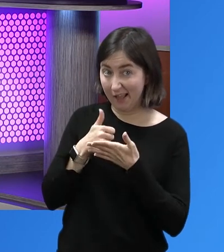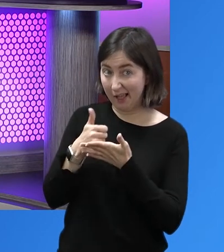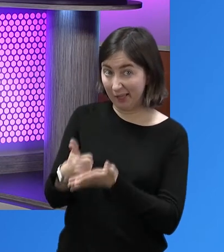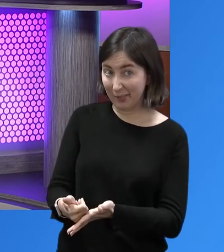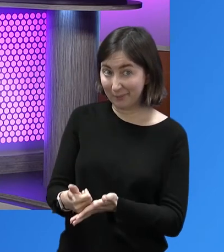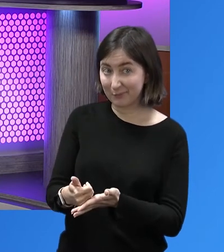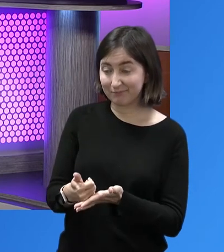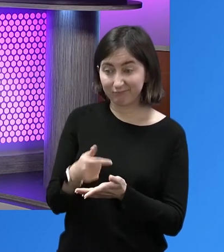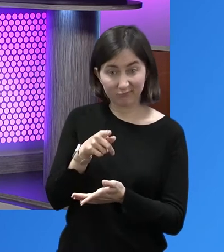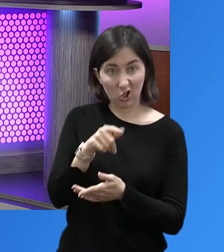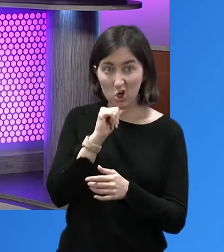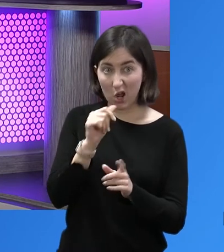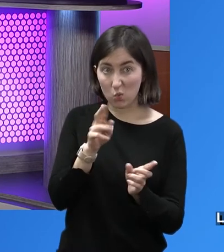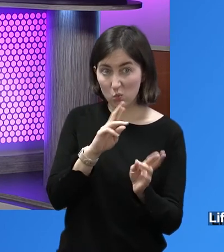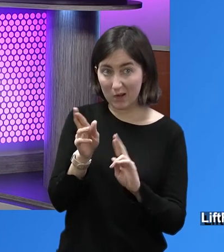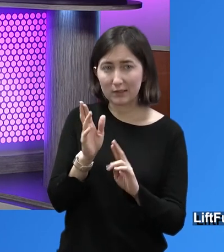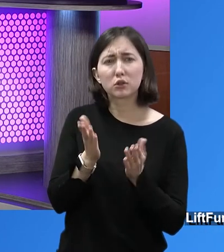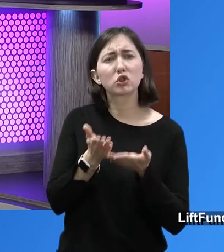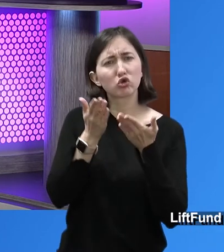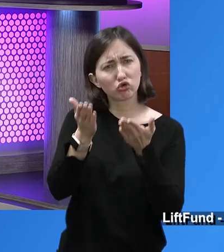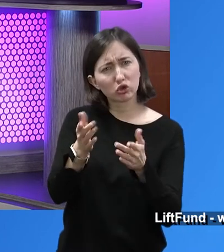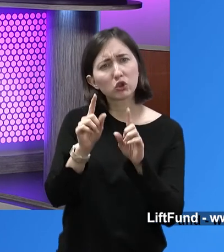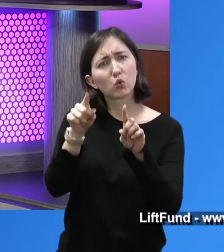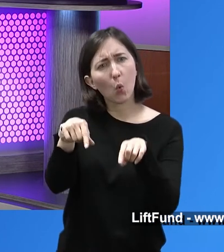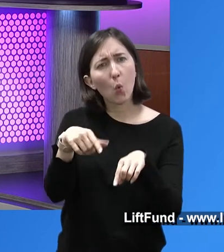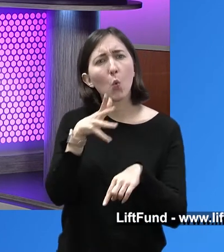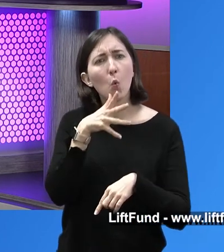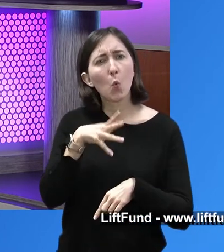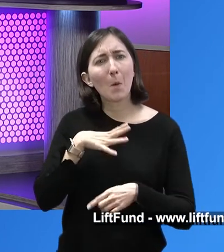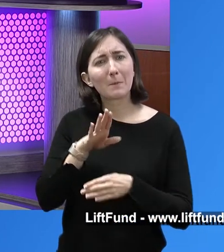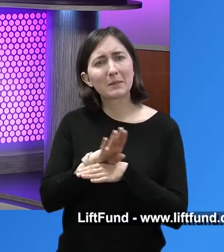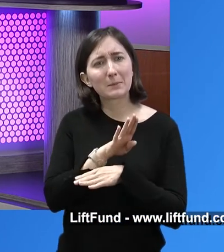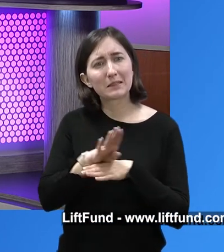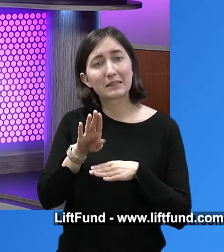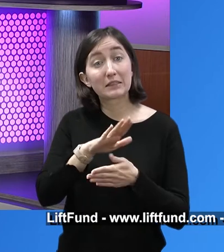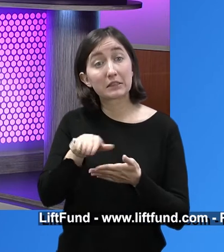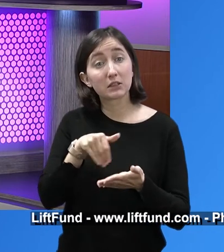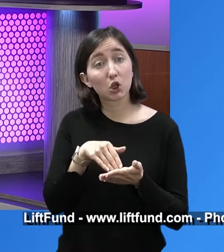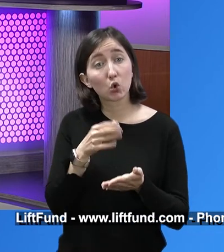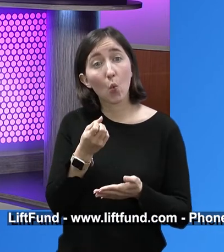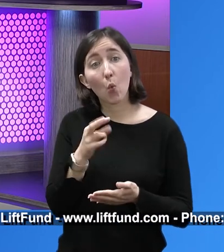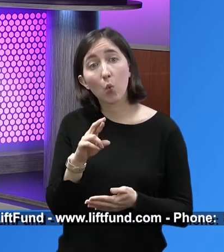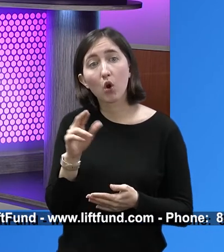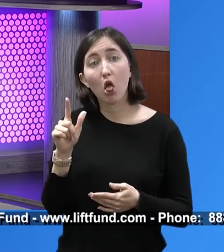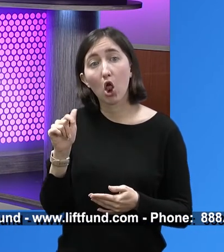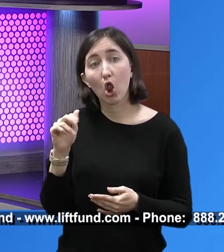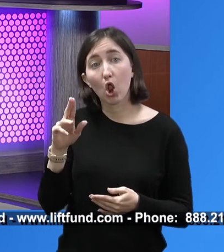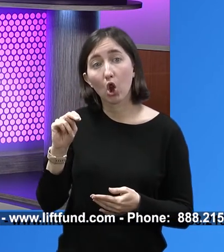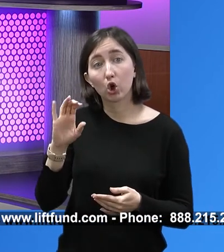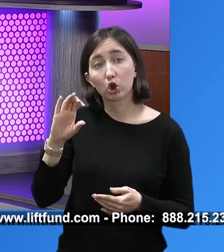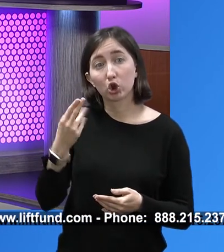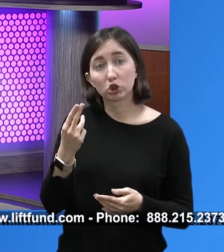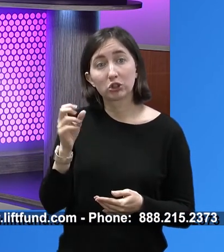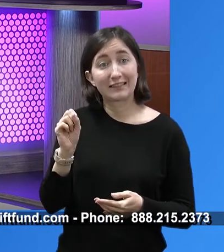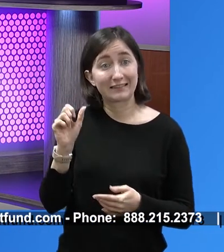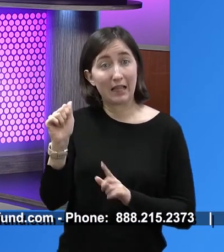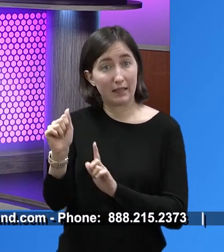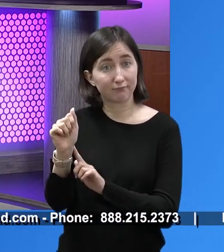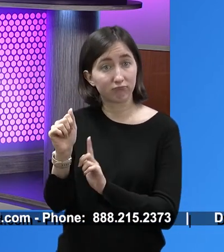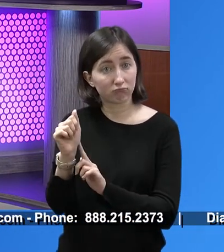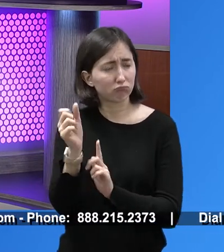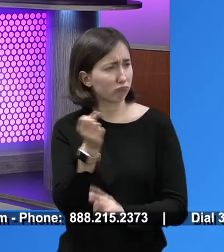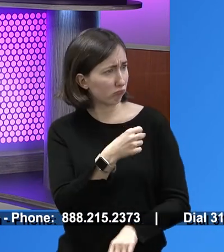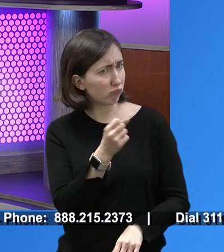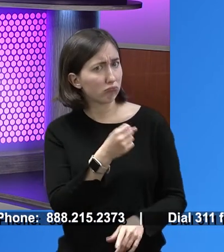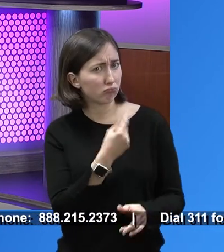people are not ready, you're going to suggest that they go directly to the Women's Business Center or Launch SA to get